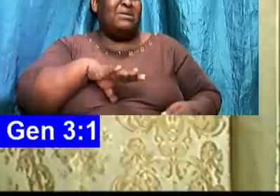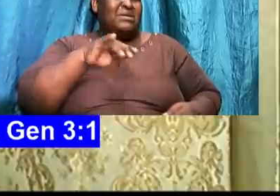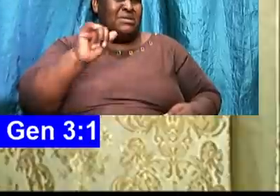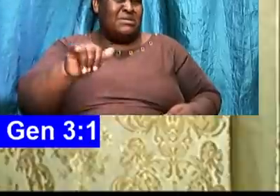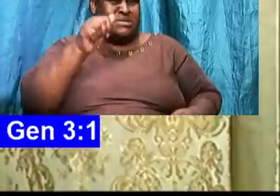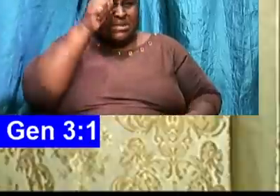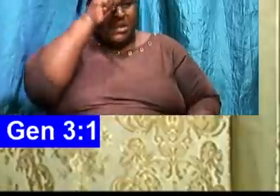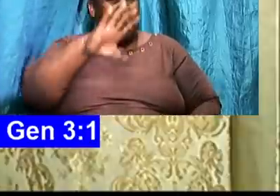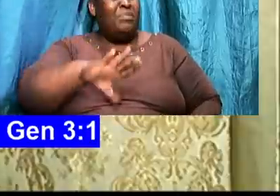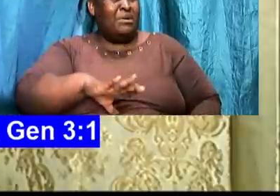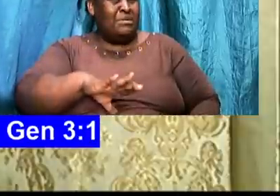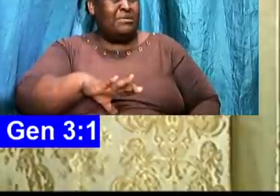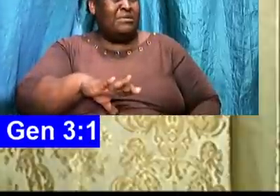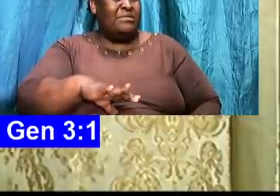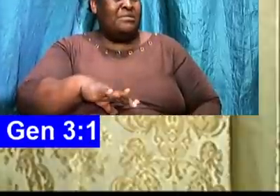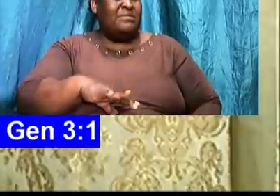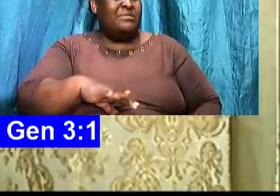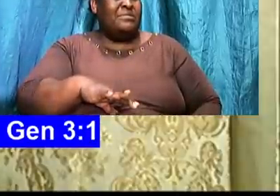Hallelujah.